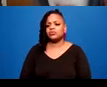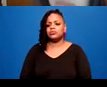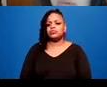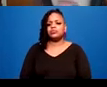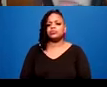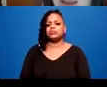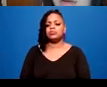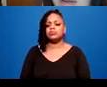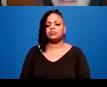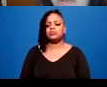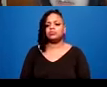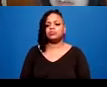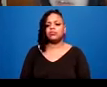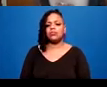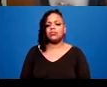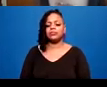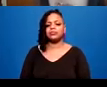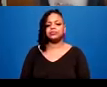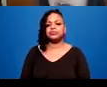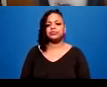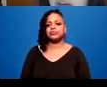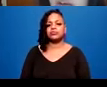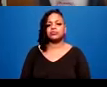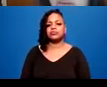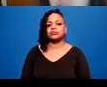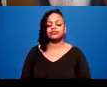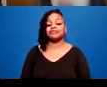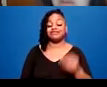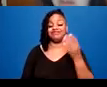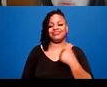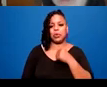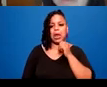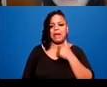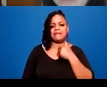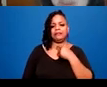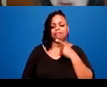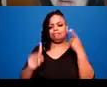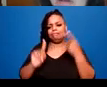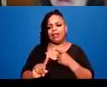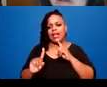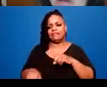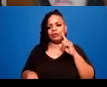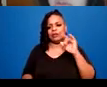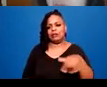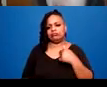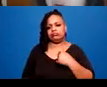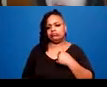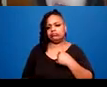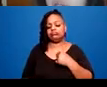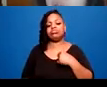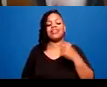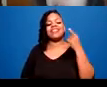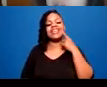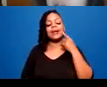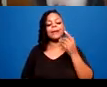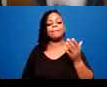Perhaps. I don't have a definitive answer for that, but I think that they would be open to hearing from you or anybody